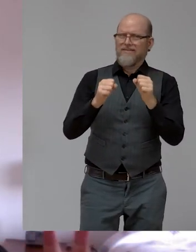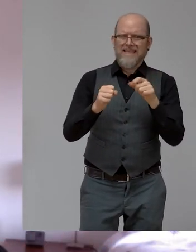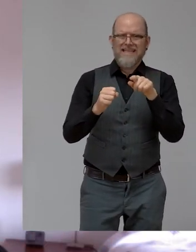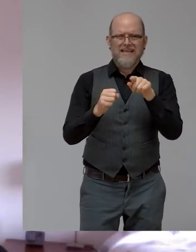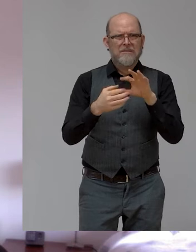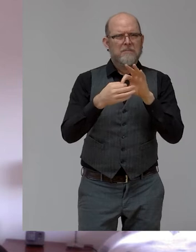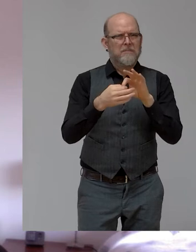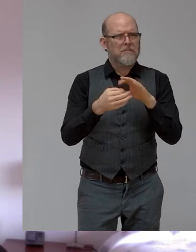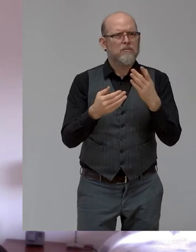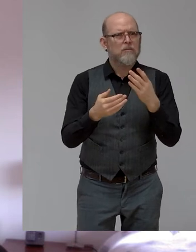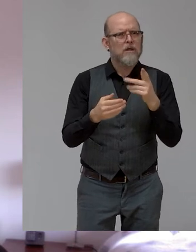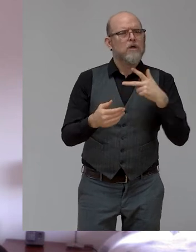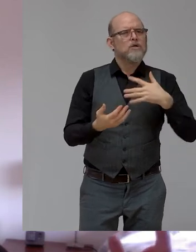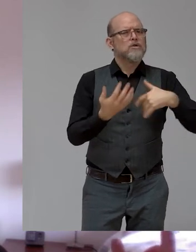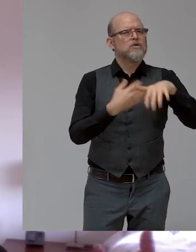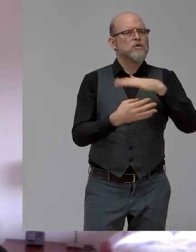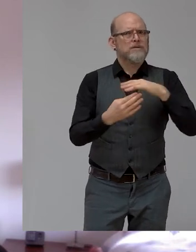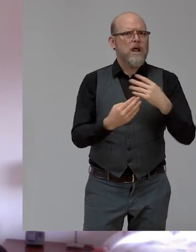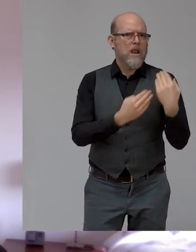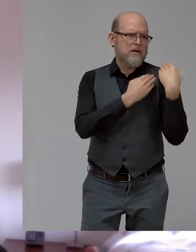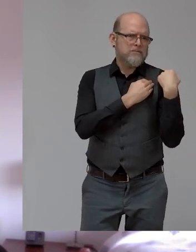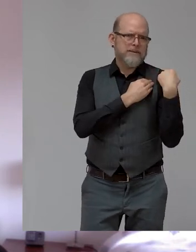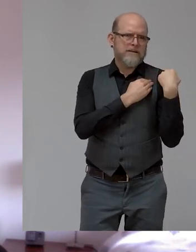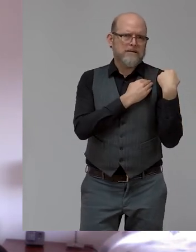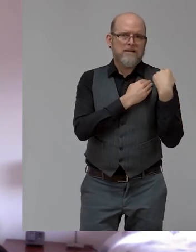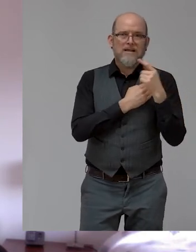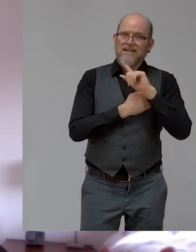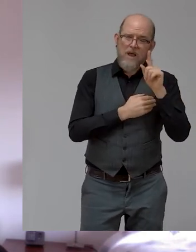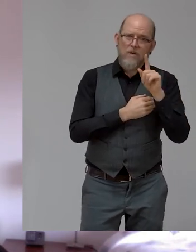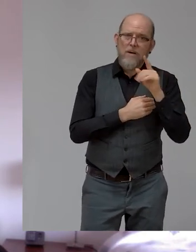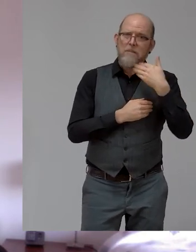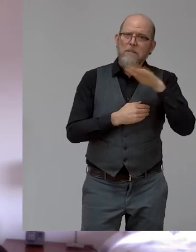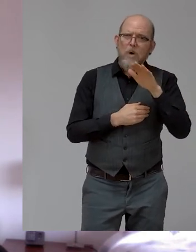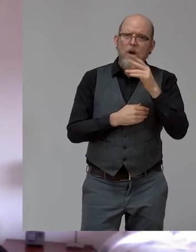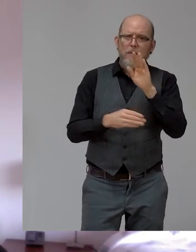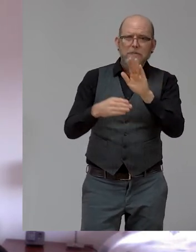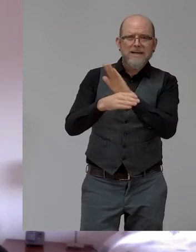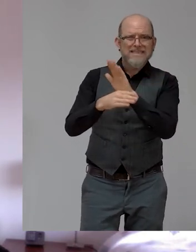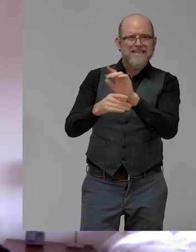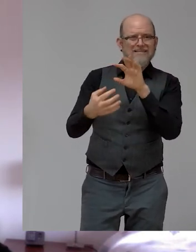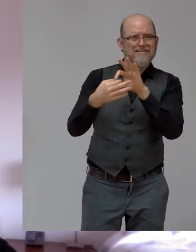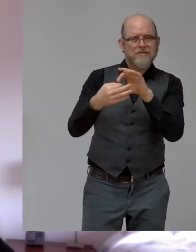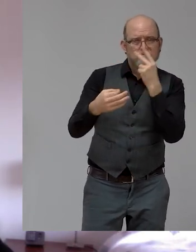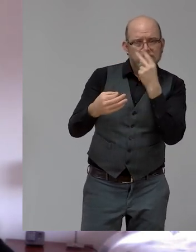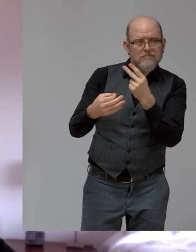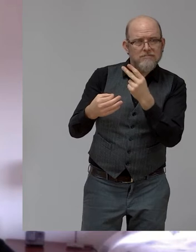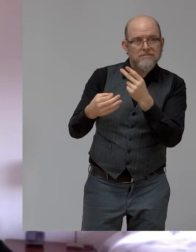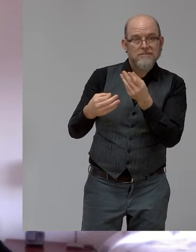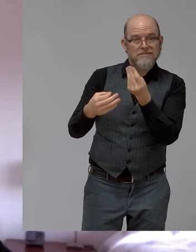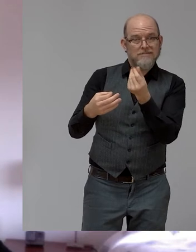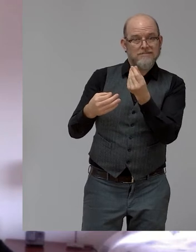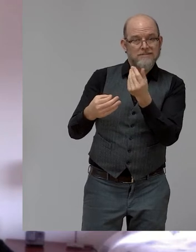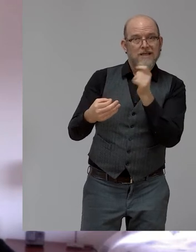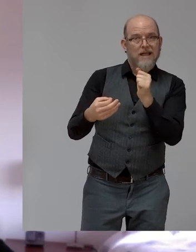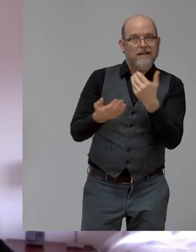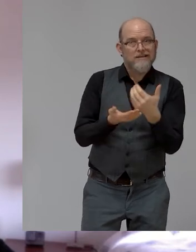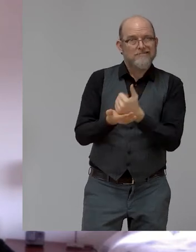And much larger sections of the customer base are affected by this. The business model becomes much, much, much easier to kind of develop. Right?